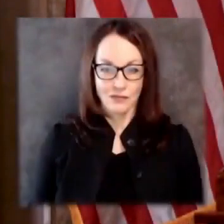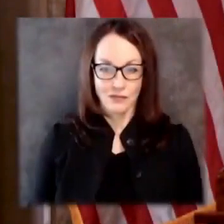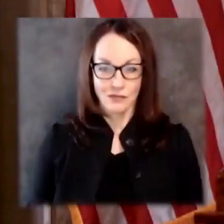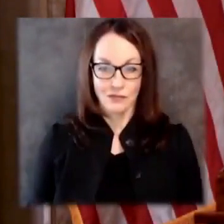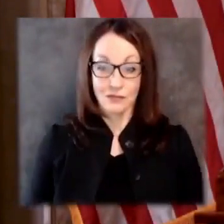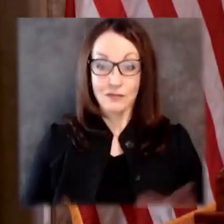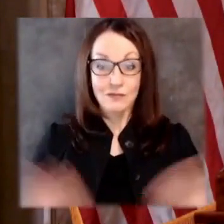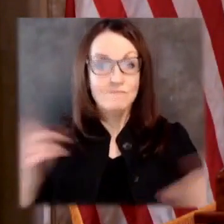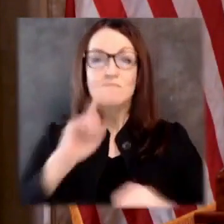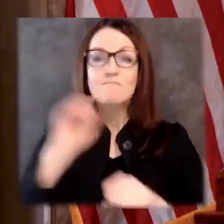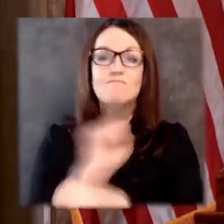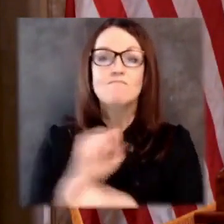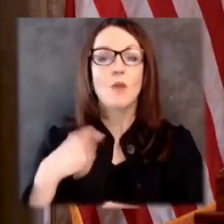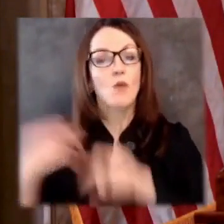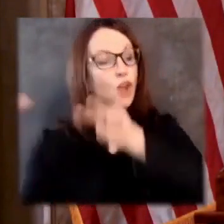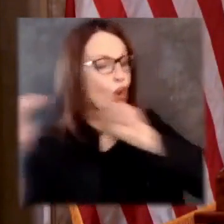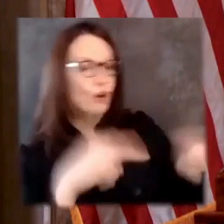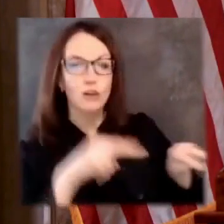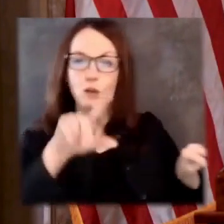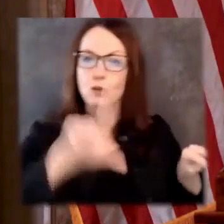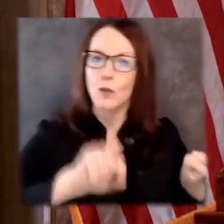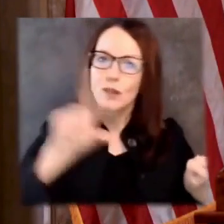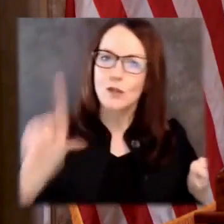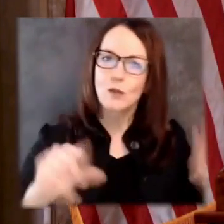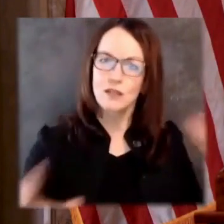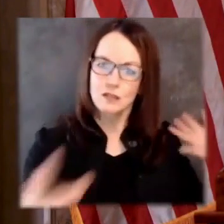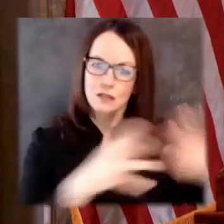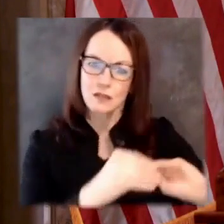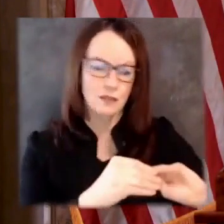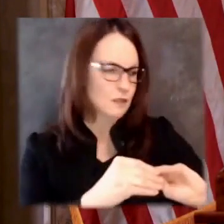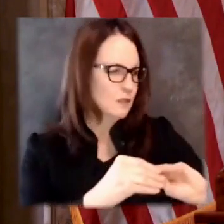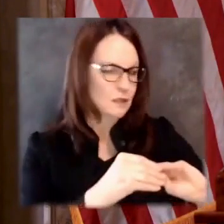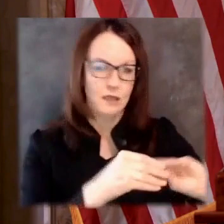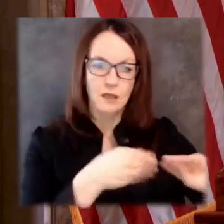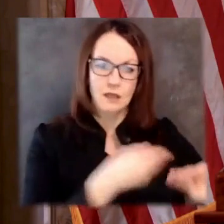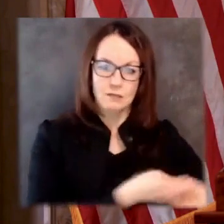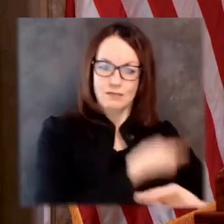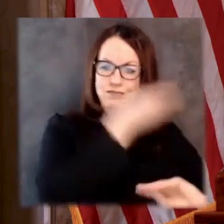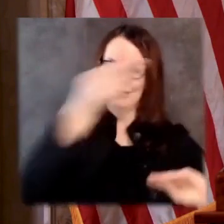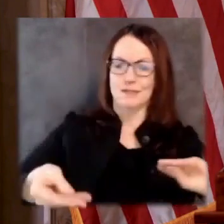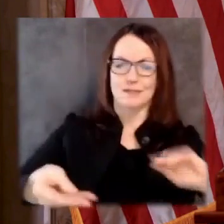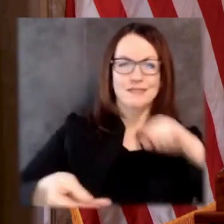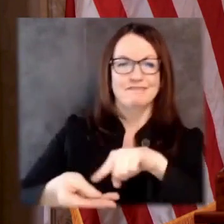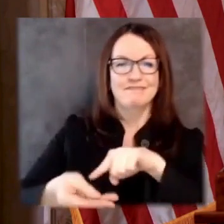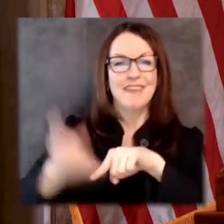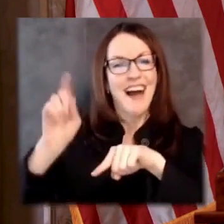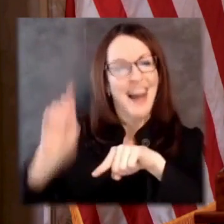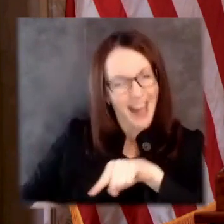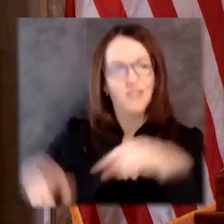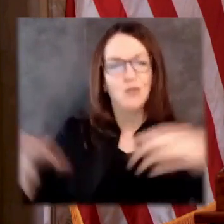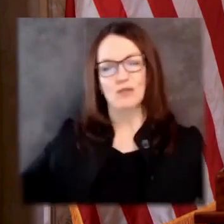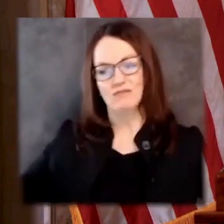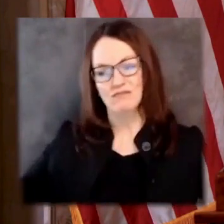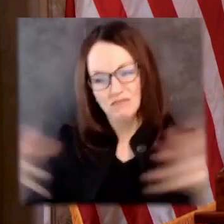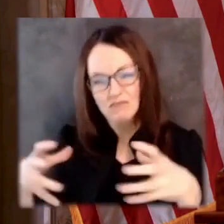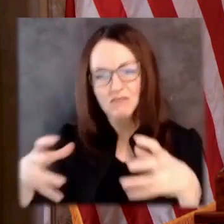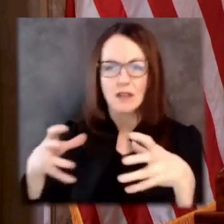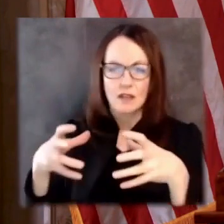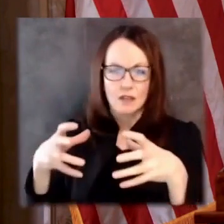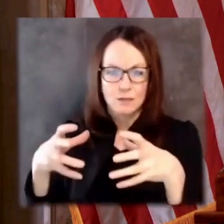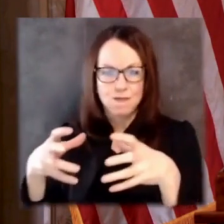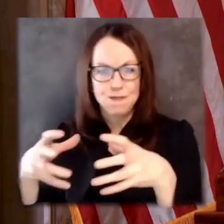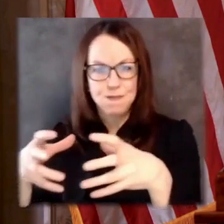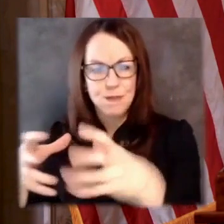Although the year is behind us, the remnants and hardship of 2020 remain. I know folks are eager to put this